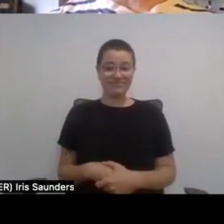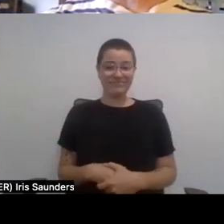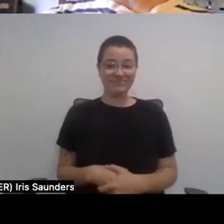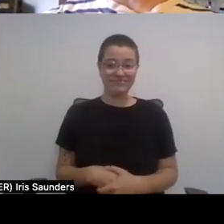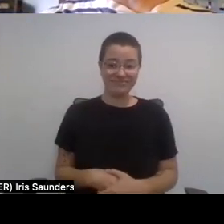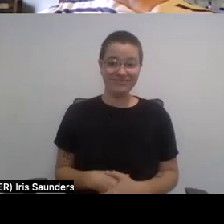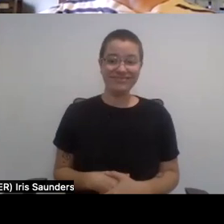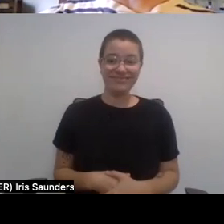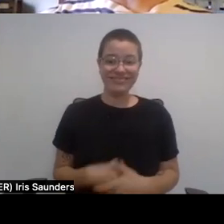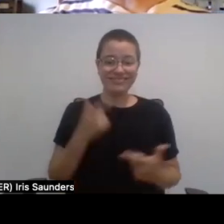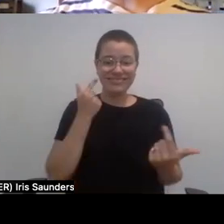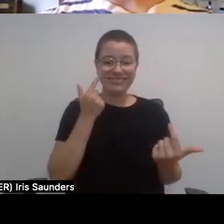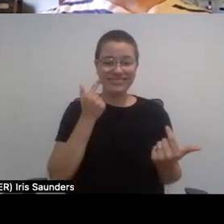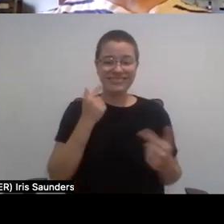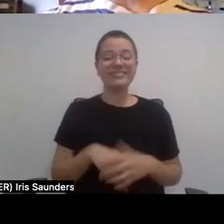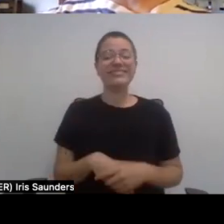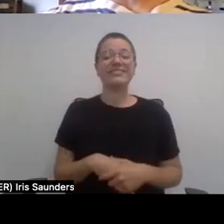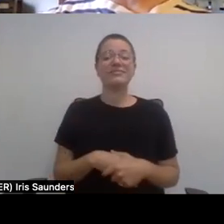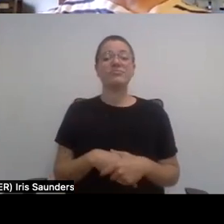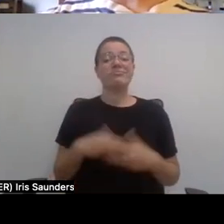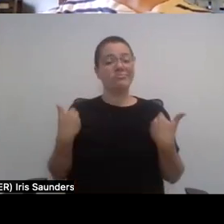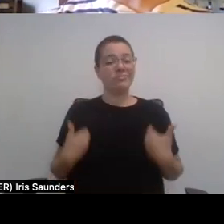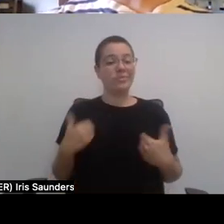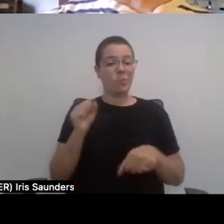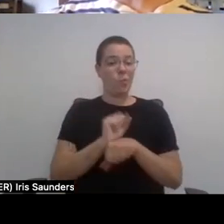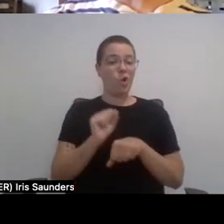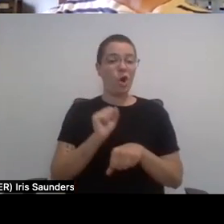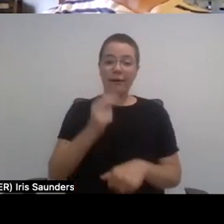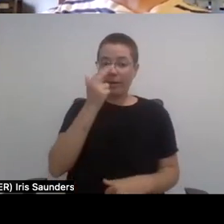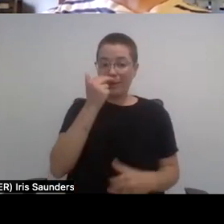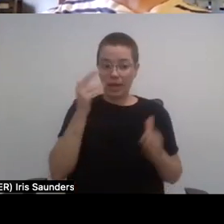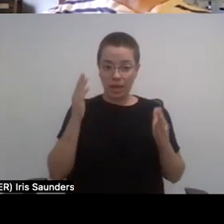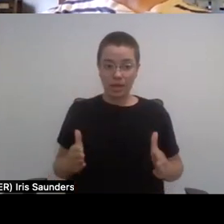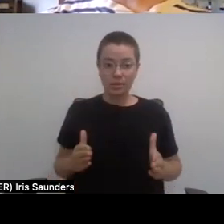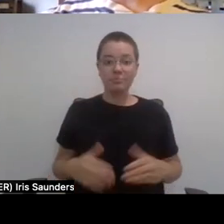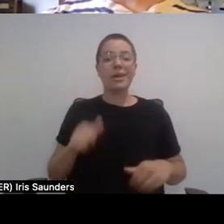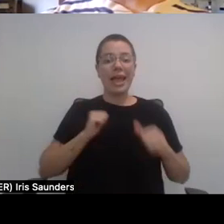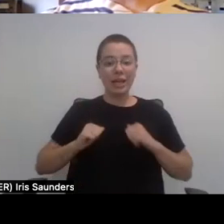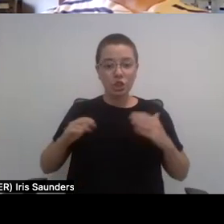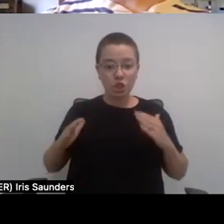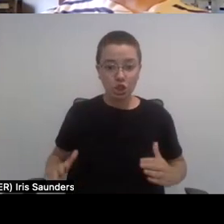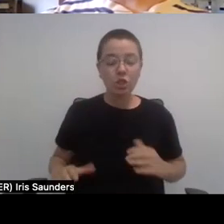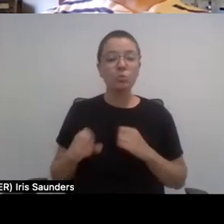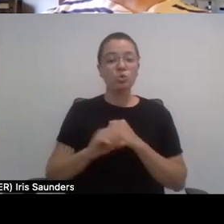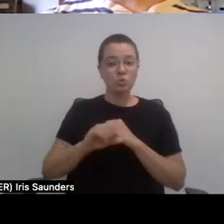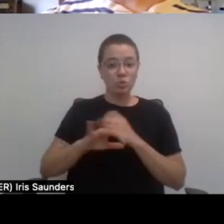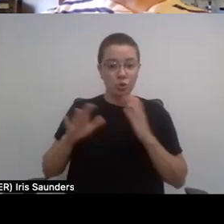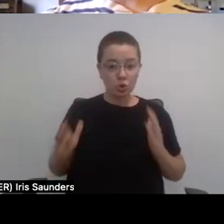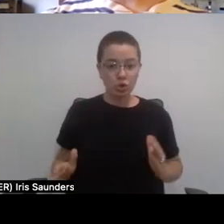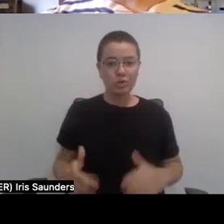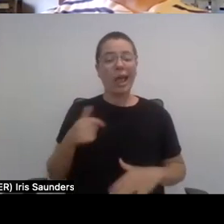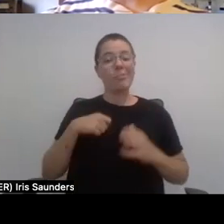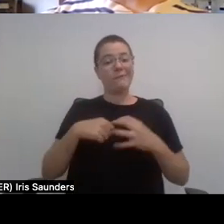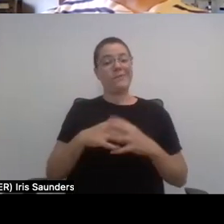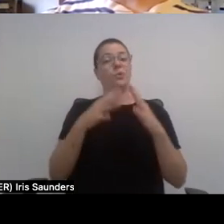I'm a comedian, an actor, and producer. And I'm also the founder and